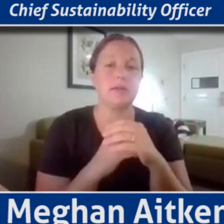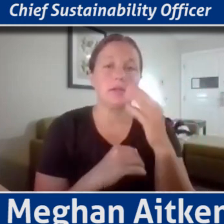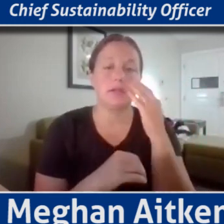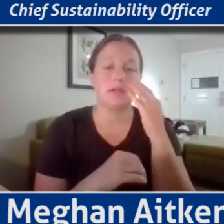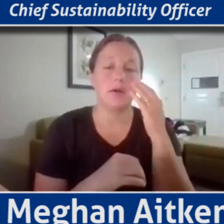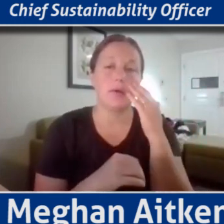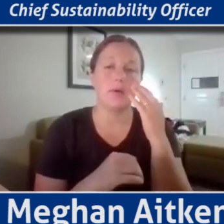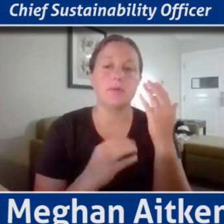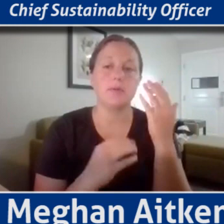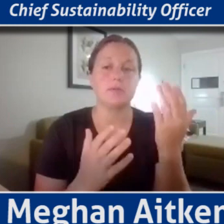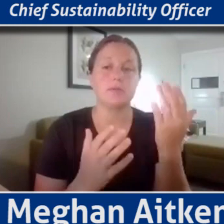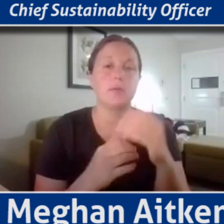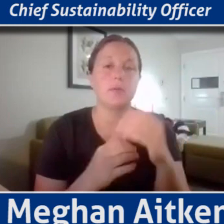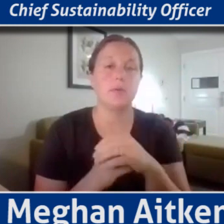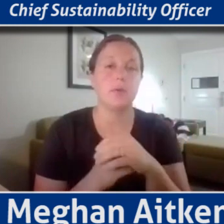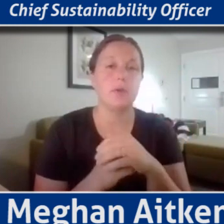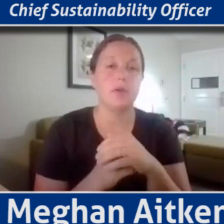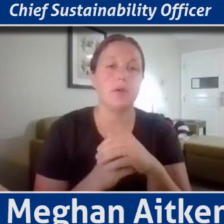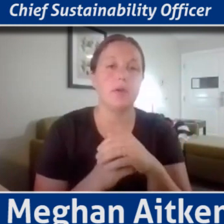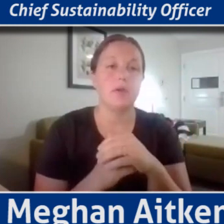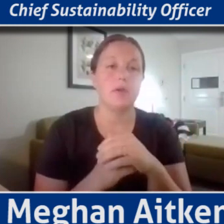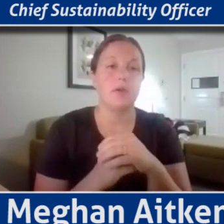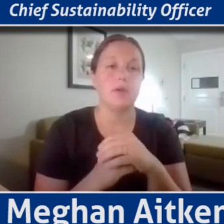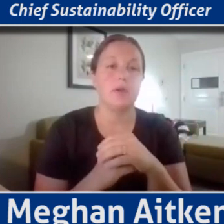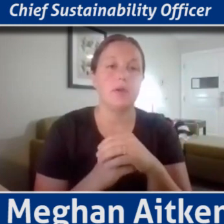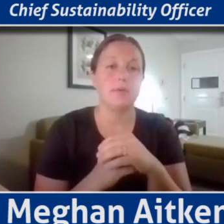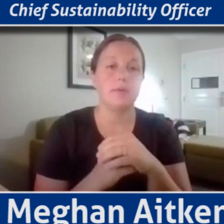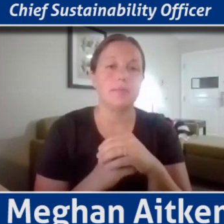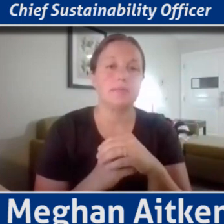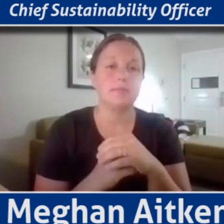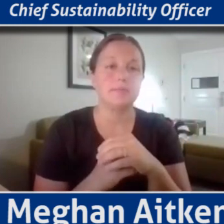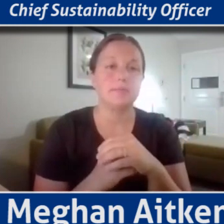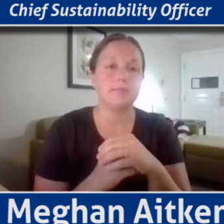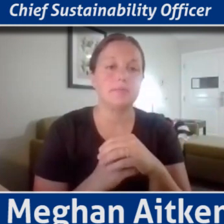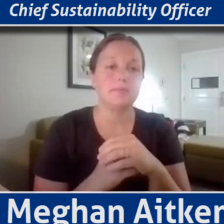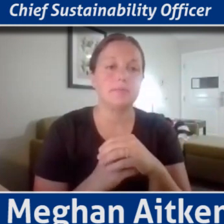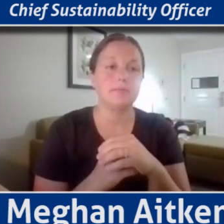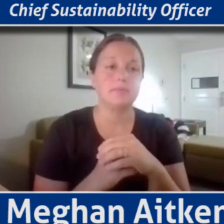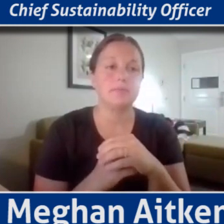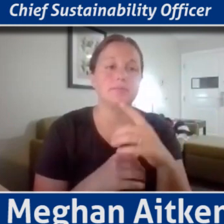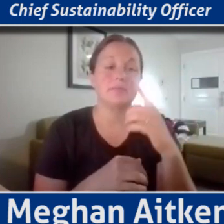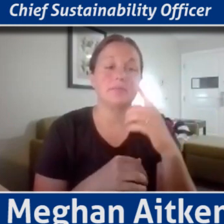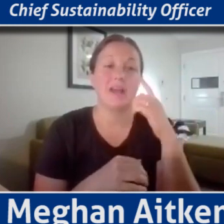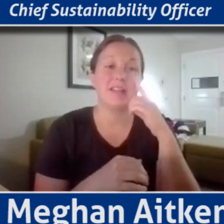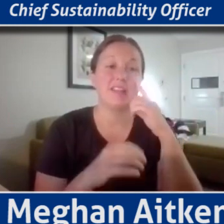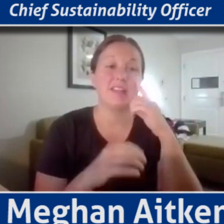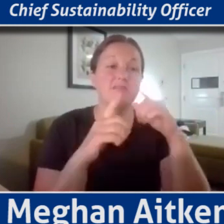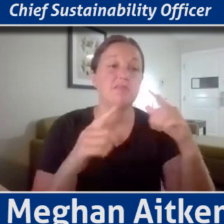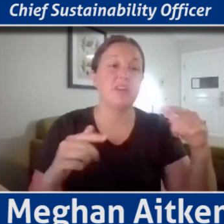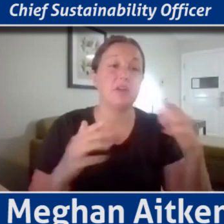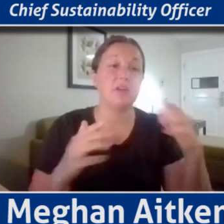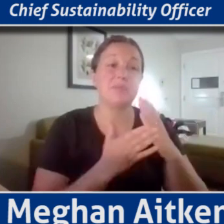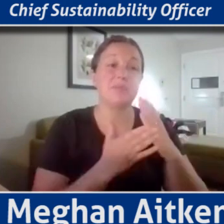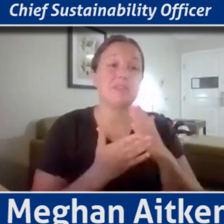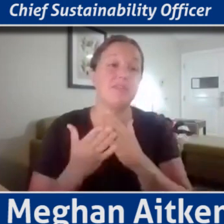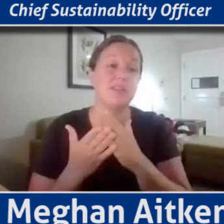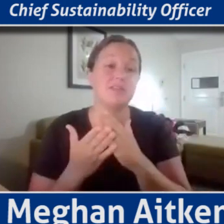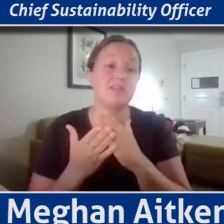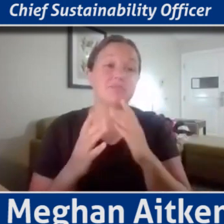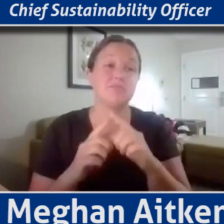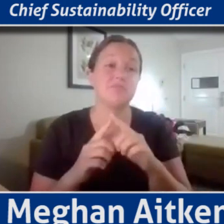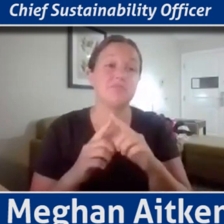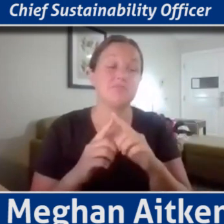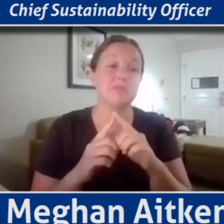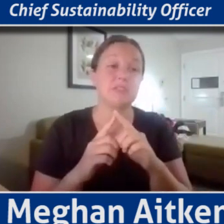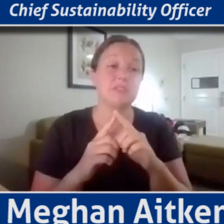you know, some people may debate on, you know, them adopting various pieces of it, but, you know, far as their framework and their